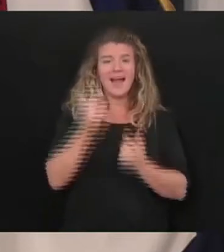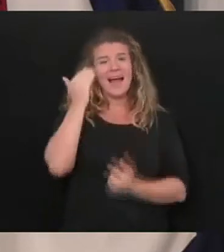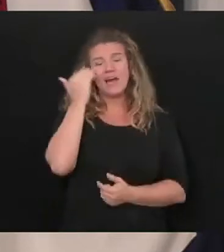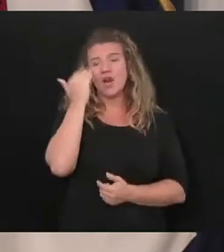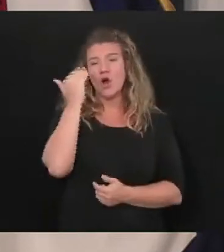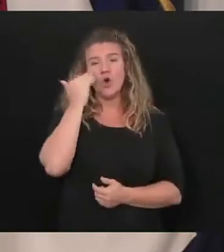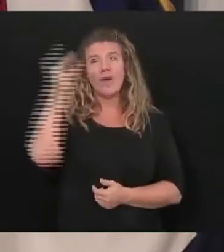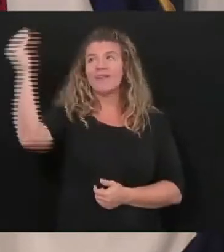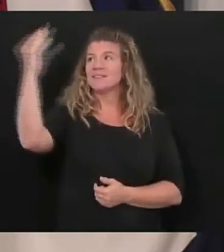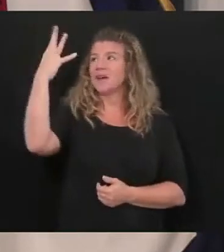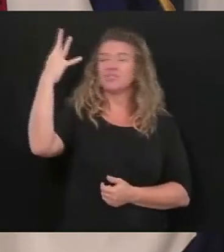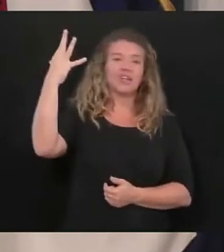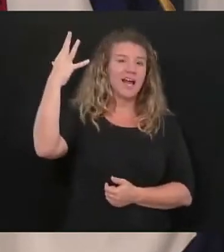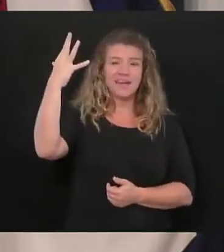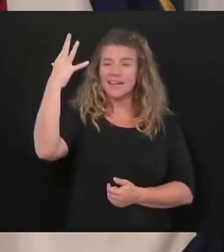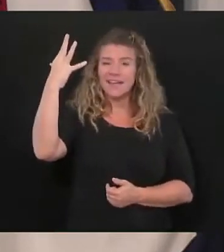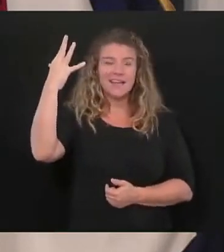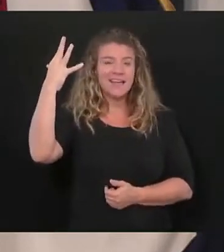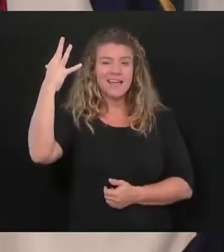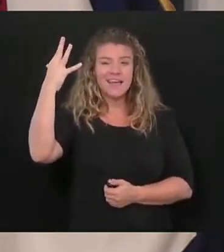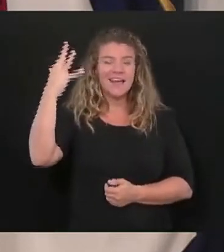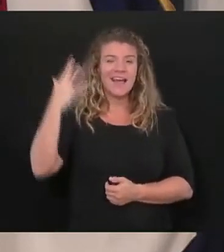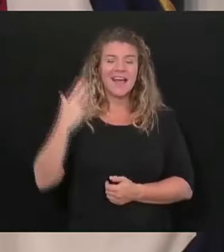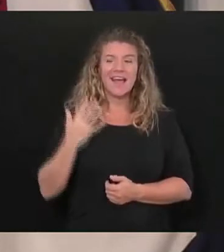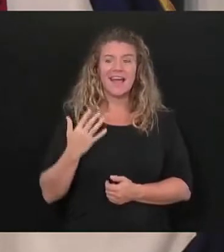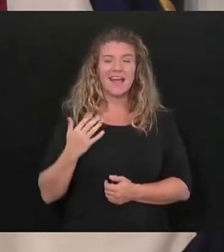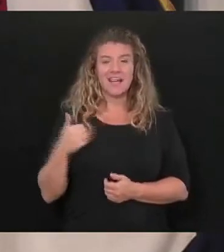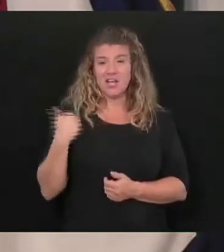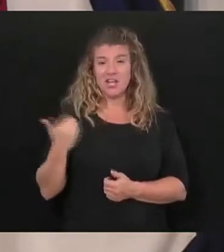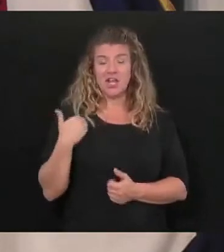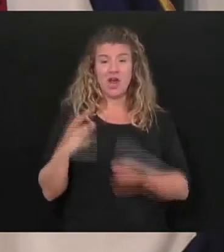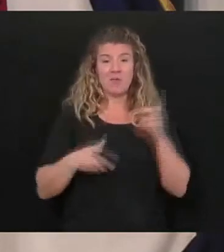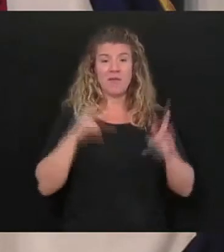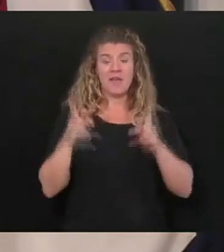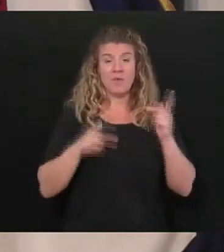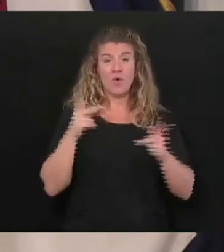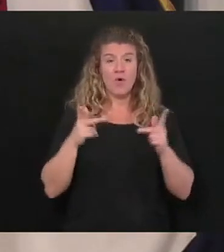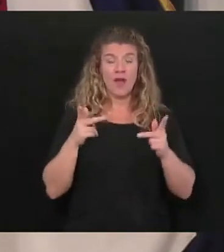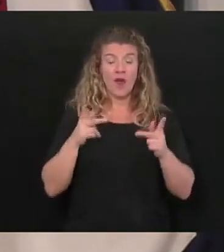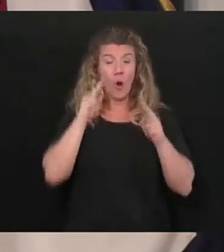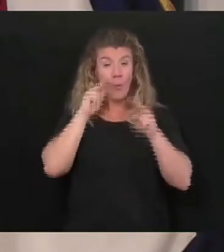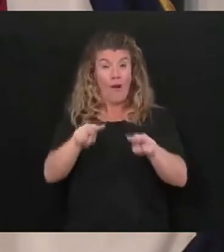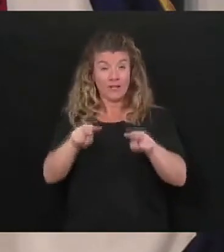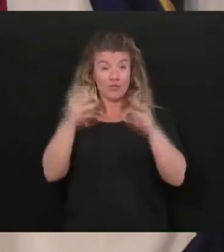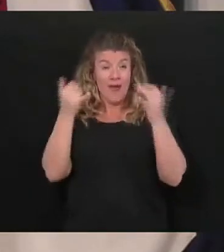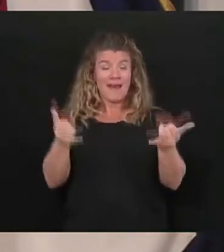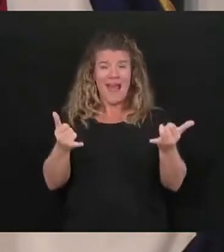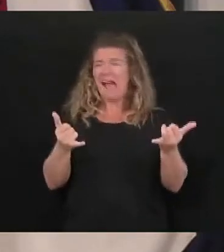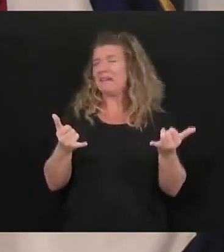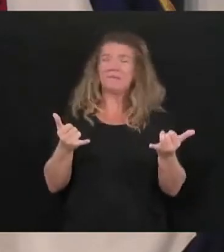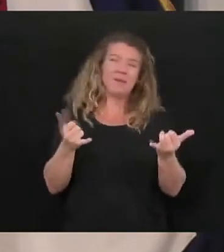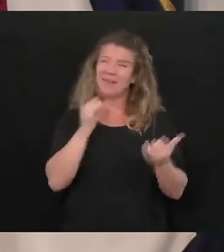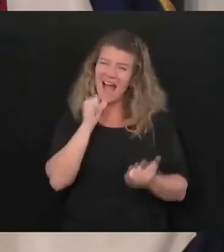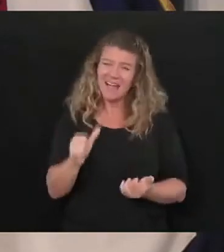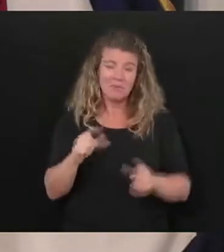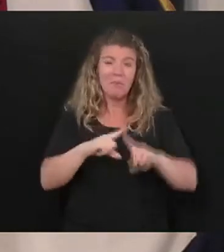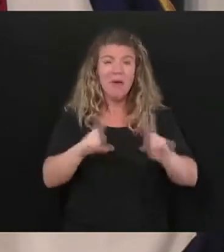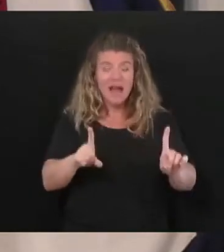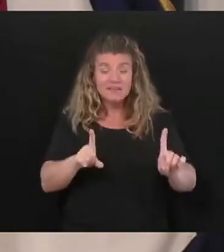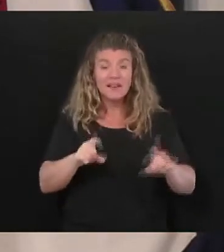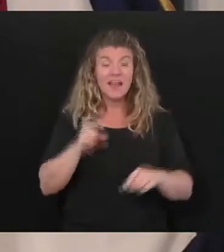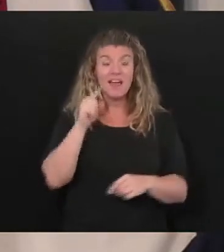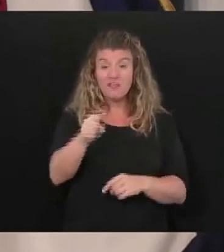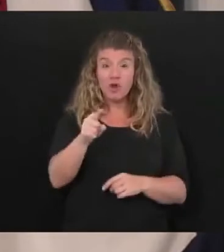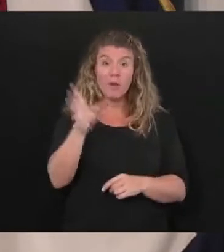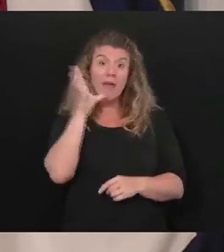shining there's probably not terribly a great big population of young people that are probably watching this right now but if you are or if you're the parents